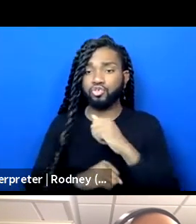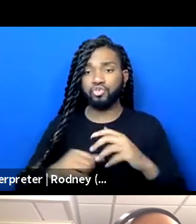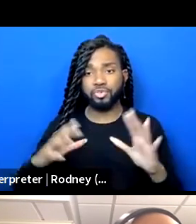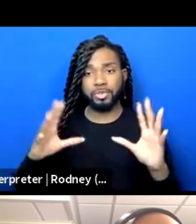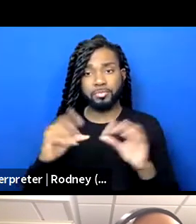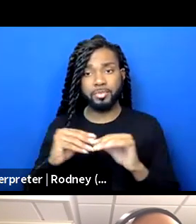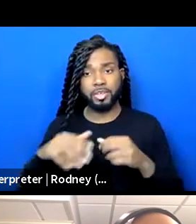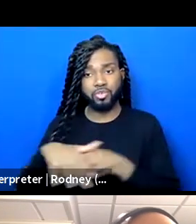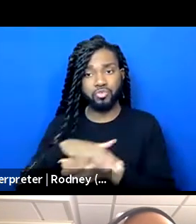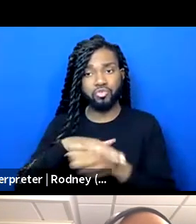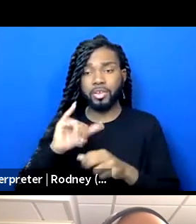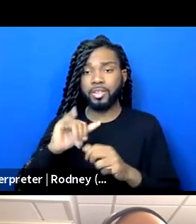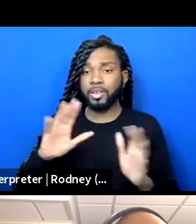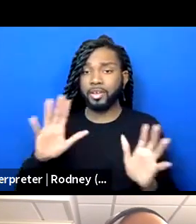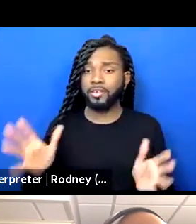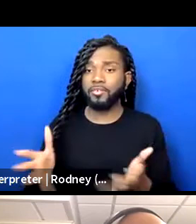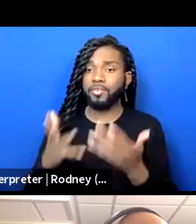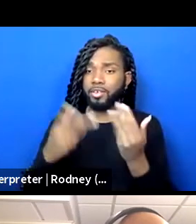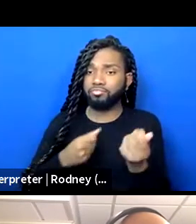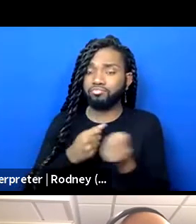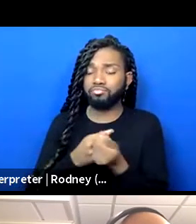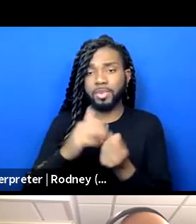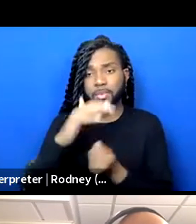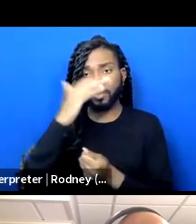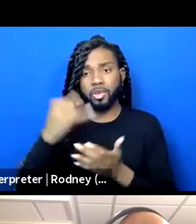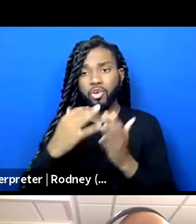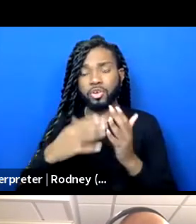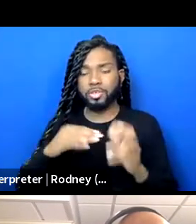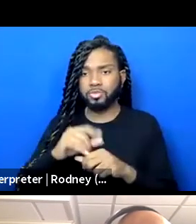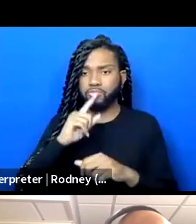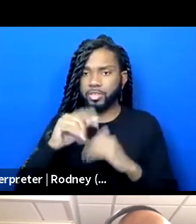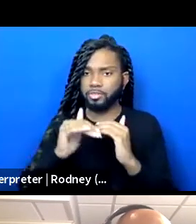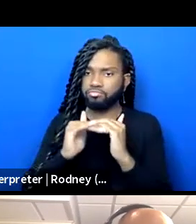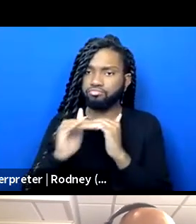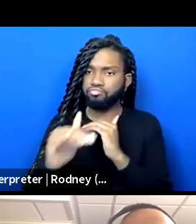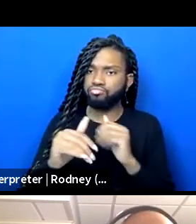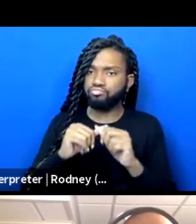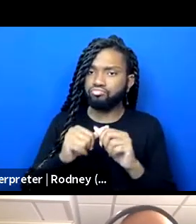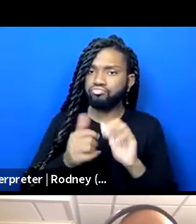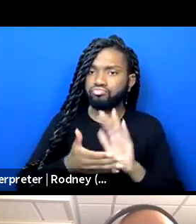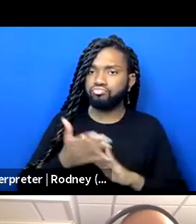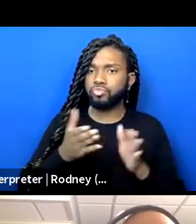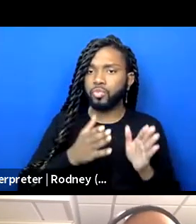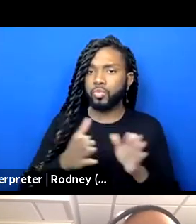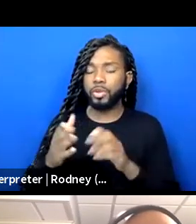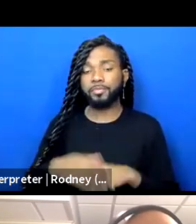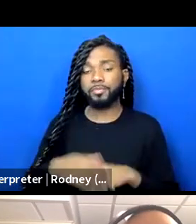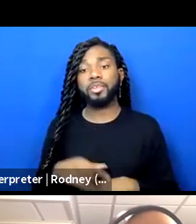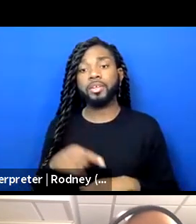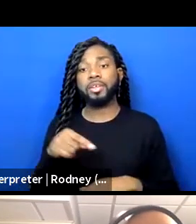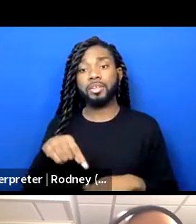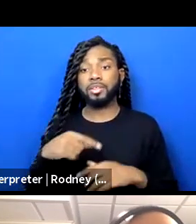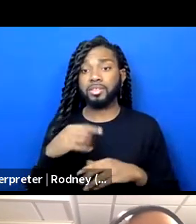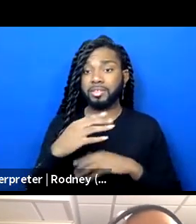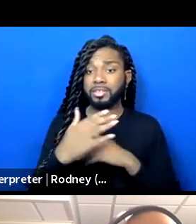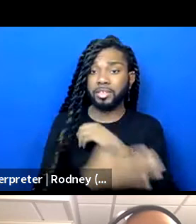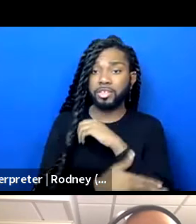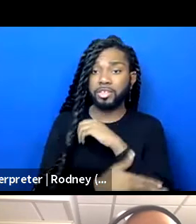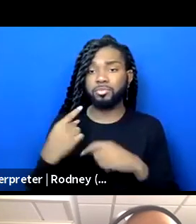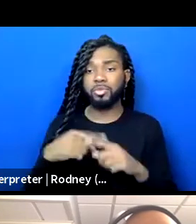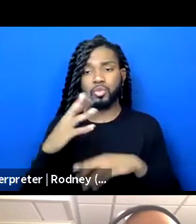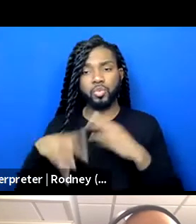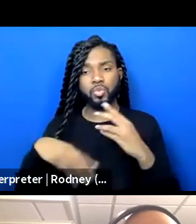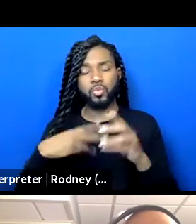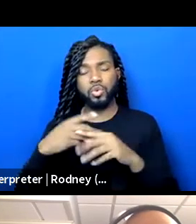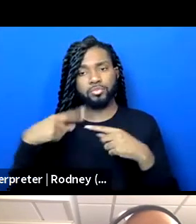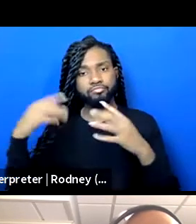advancing nourish Black artists in sustainable ways. The nation's and the world's eyes have been fixed on Minneapolis,